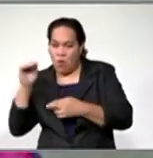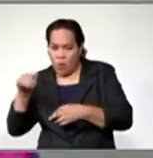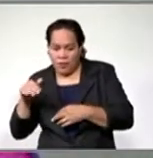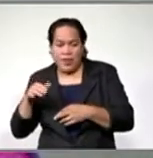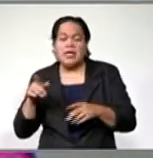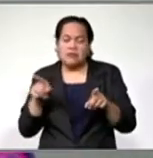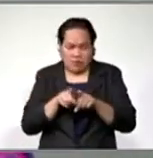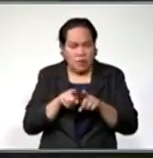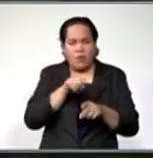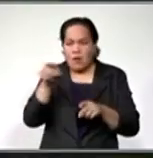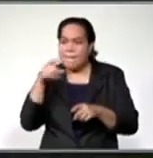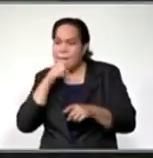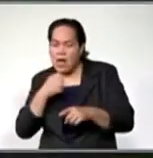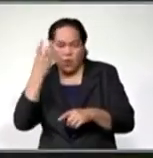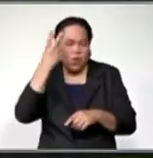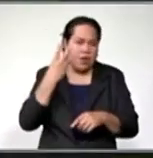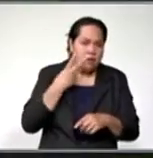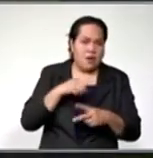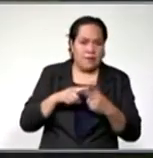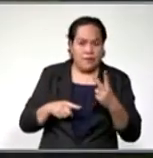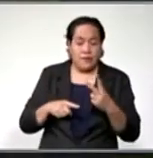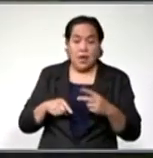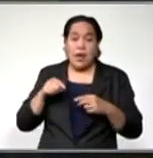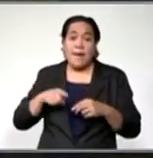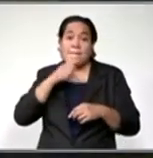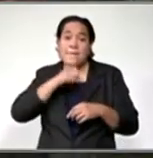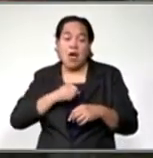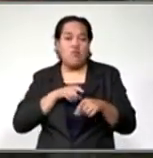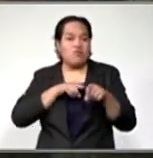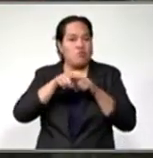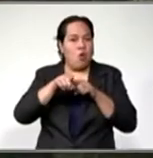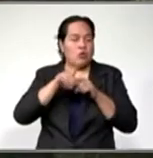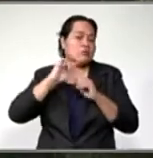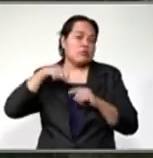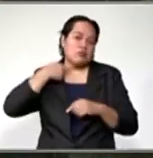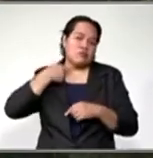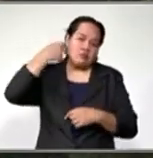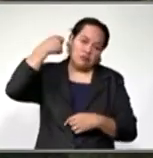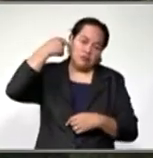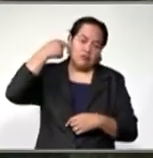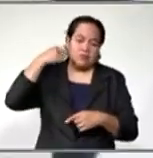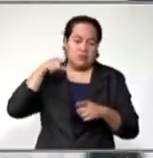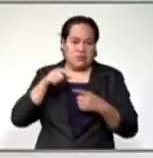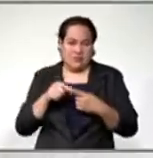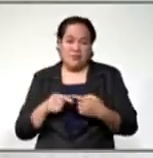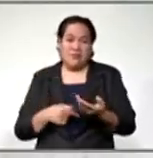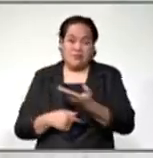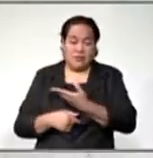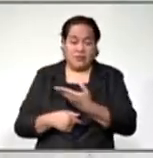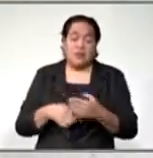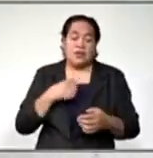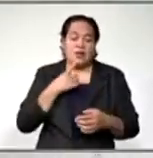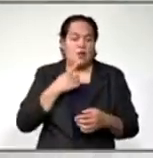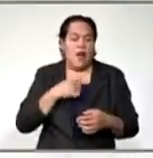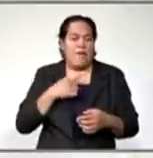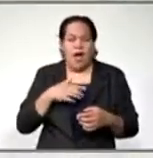women and keep a lookout on that. In Fiji, men dominate the number of completed suicide, and Ali says there is lack